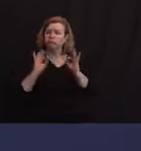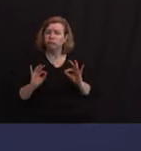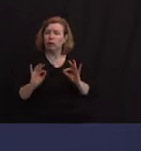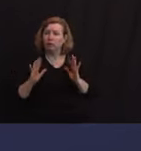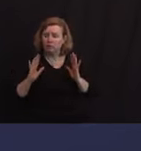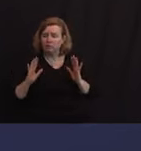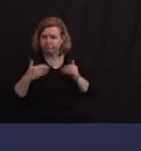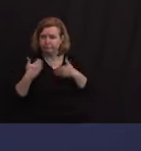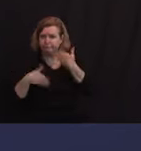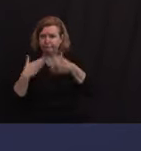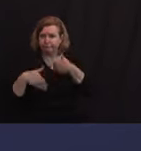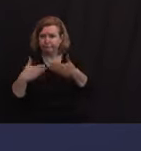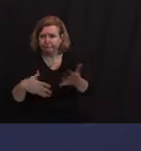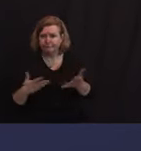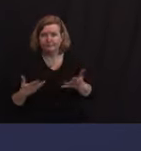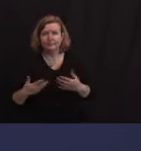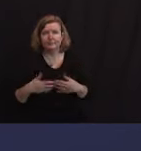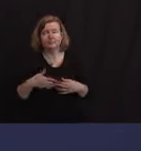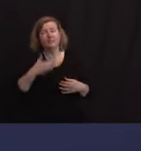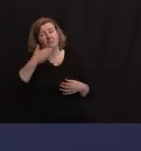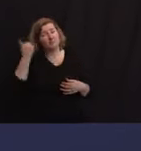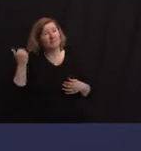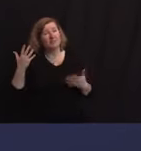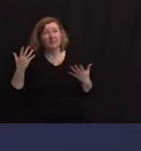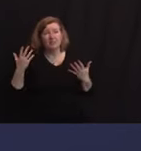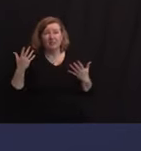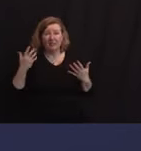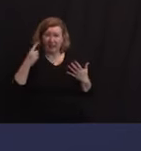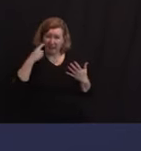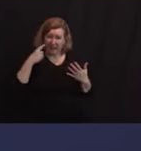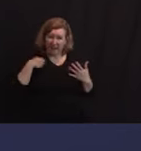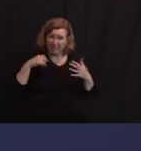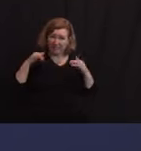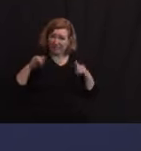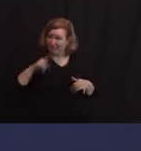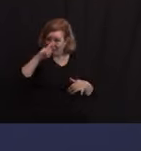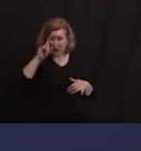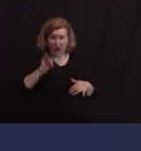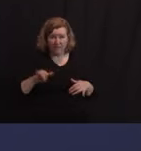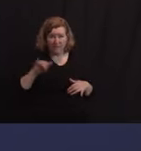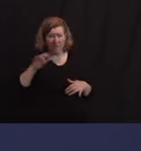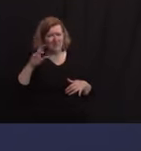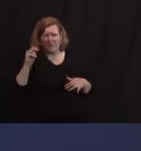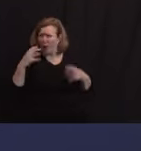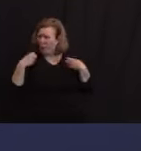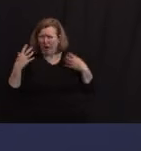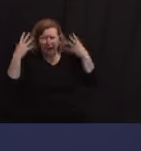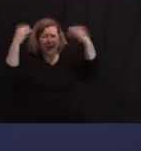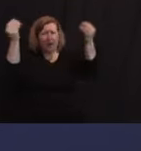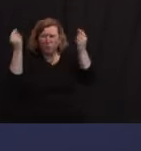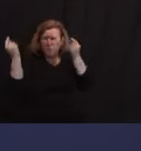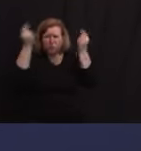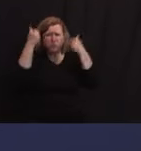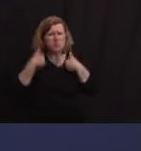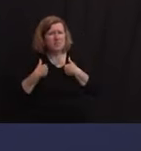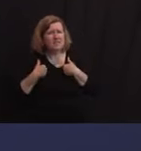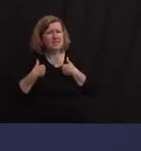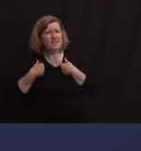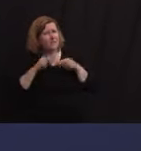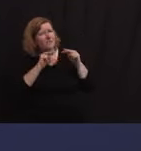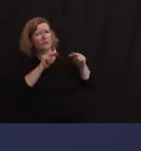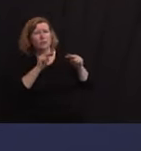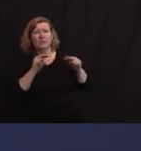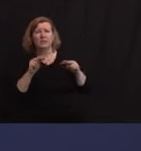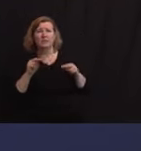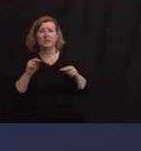incrementally. And again, I want to get out of this as much as anybody. And I continue to believe, Dave, that Memorial Day brings us to a